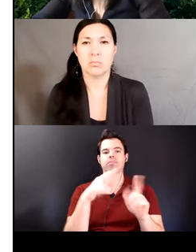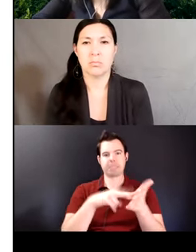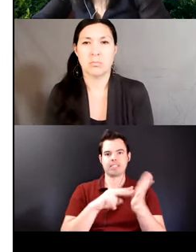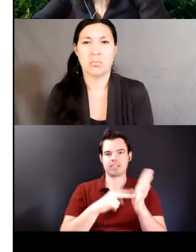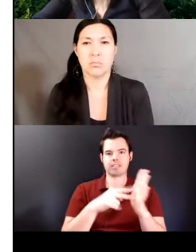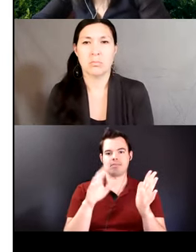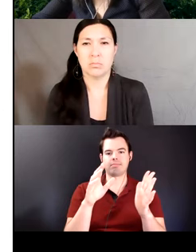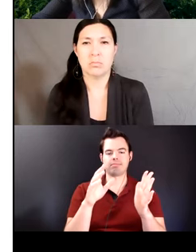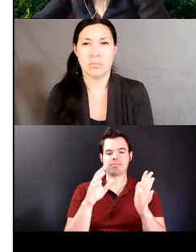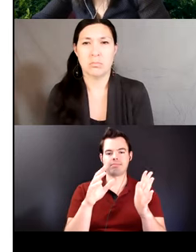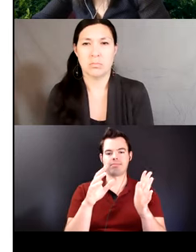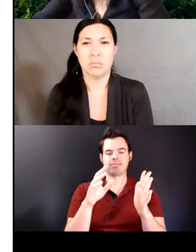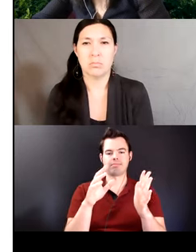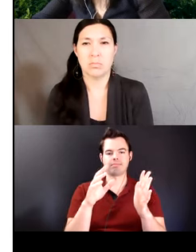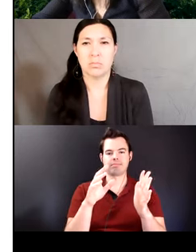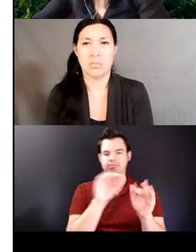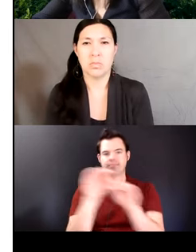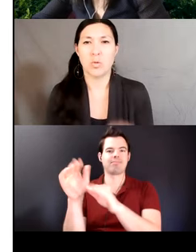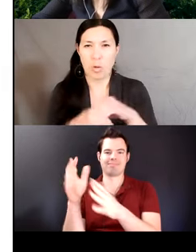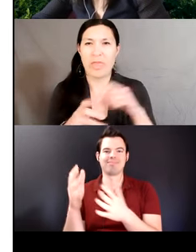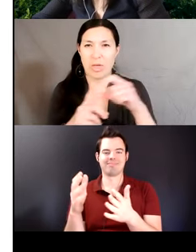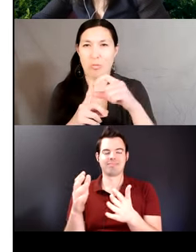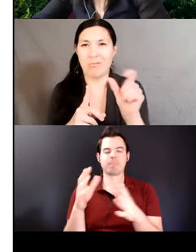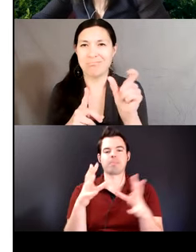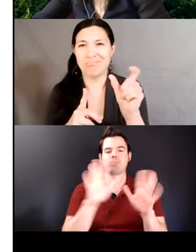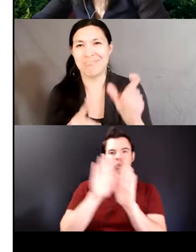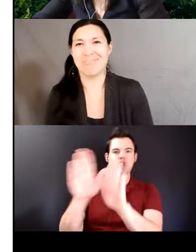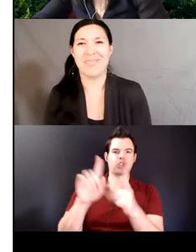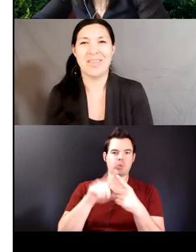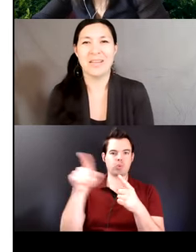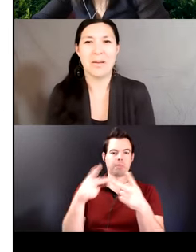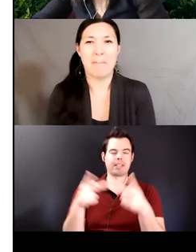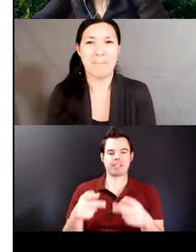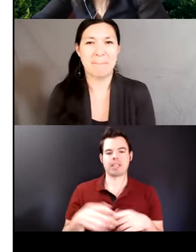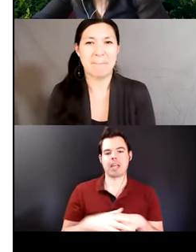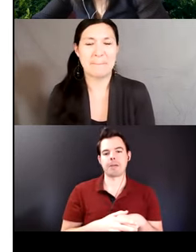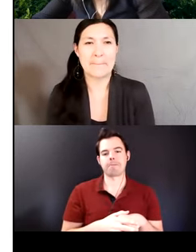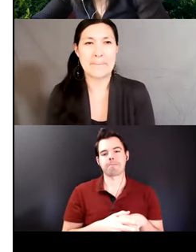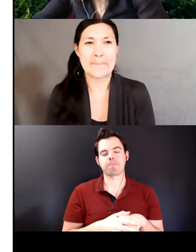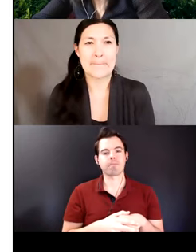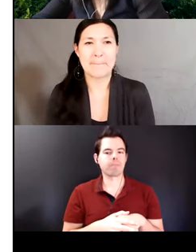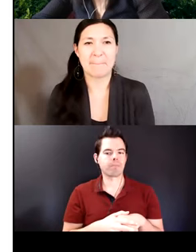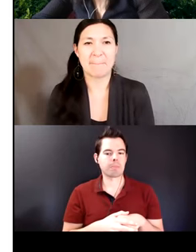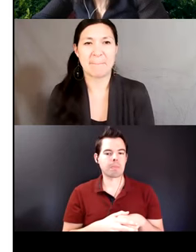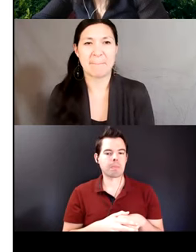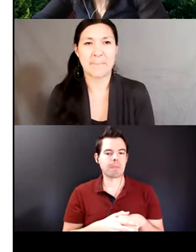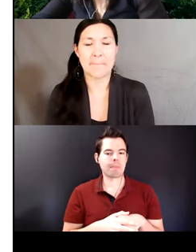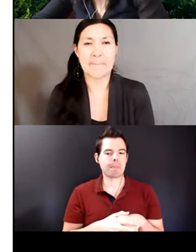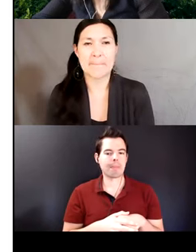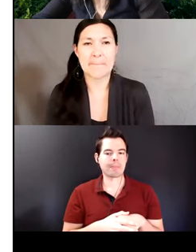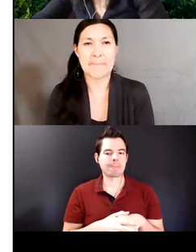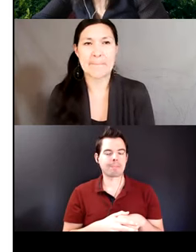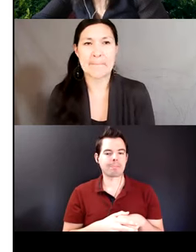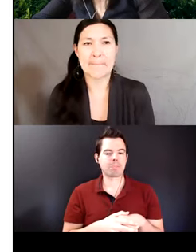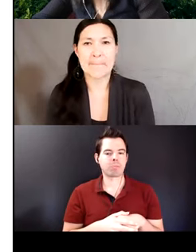the suffix will license an ablative or an alative argument the both in order to state whether the verb event